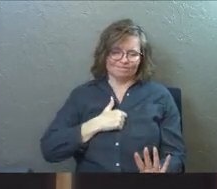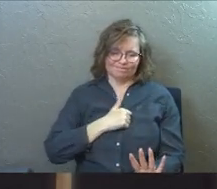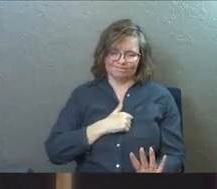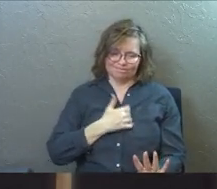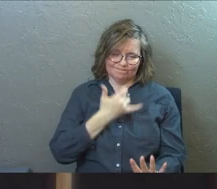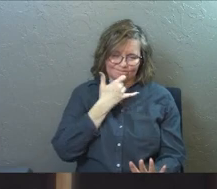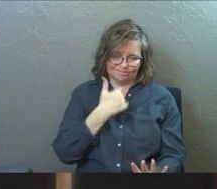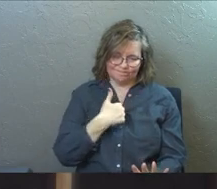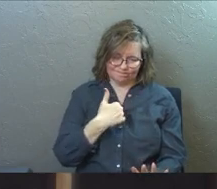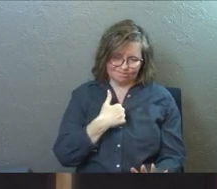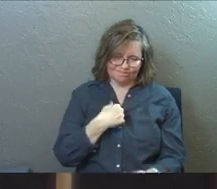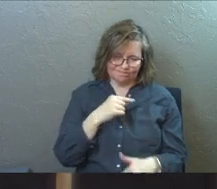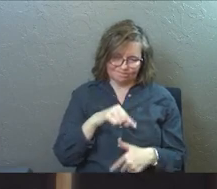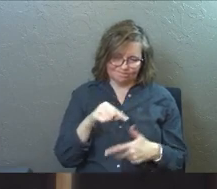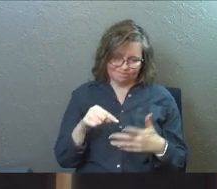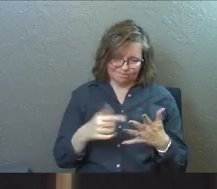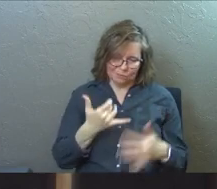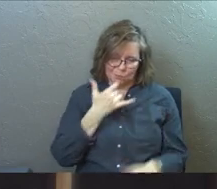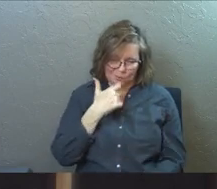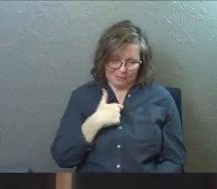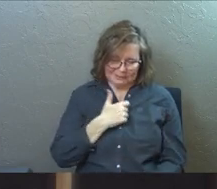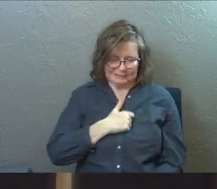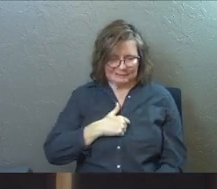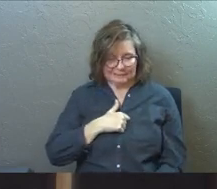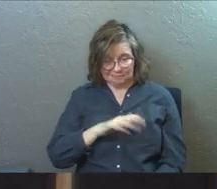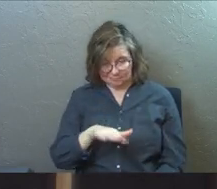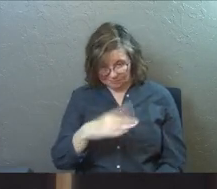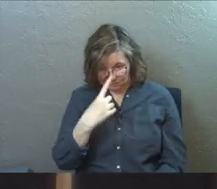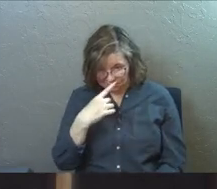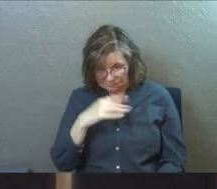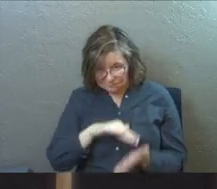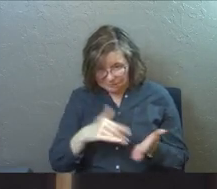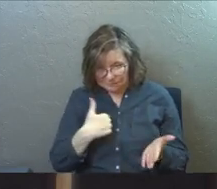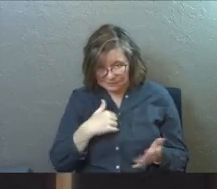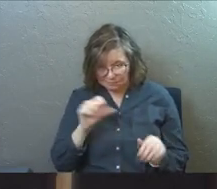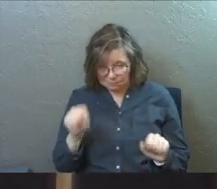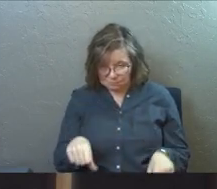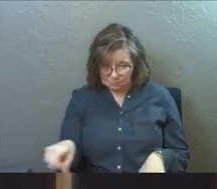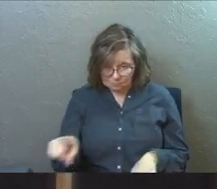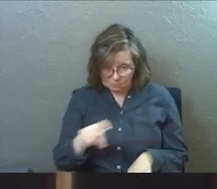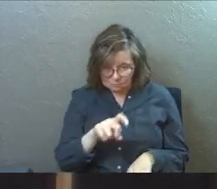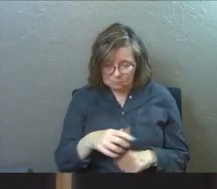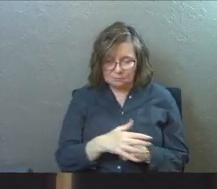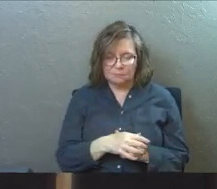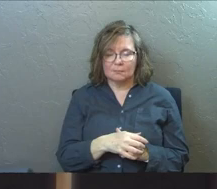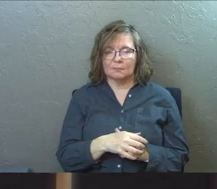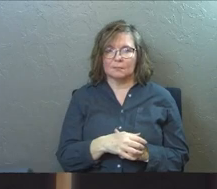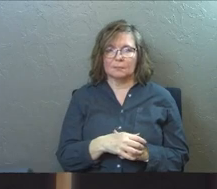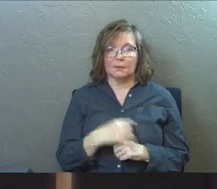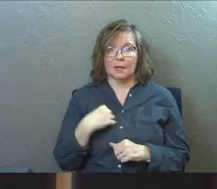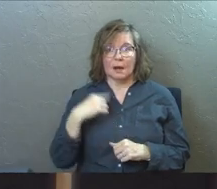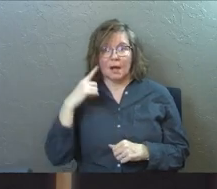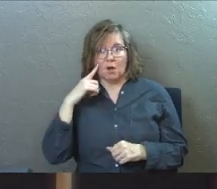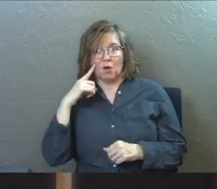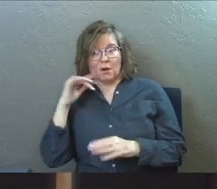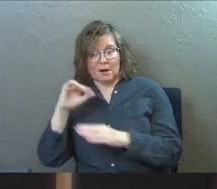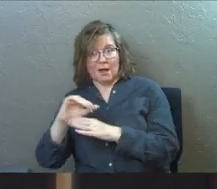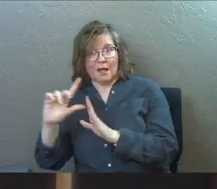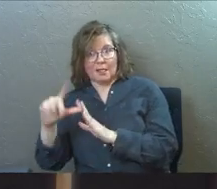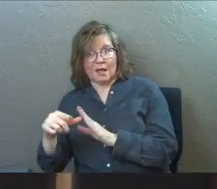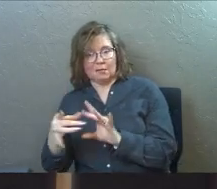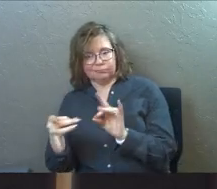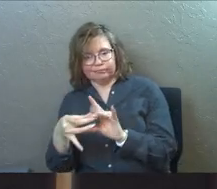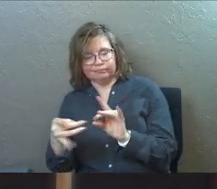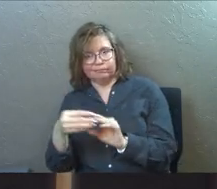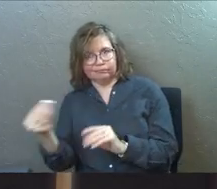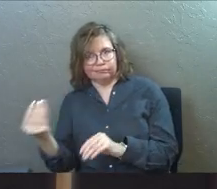done to them and asked them their forgiveness of her. I heard about it all that night at